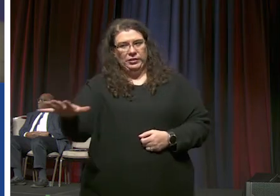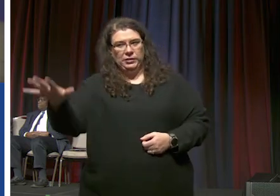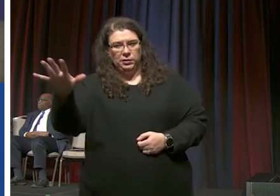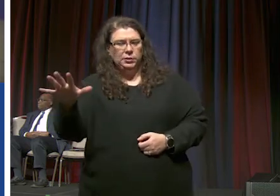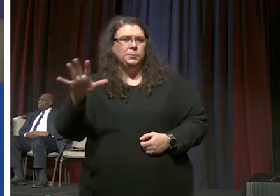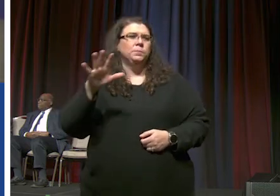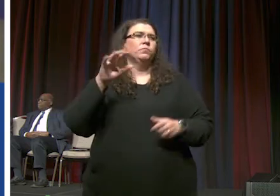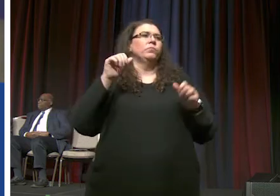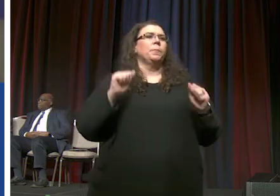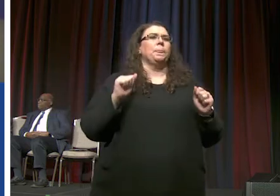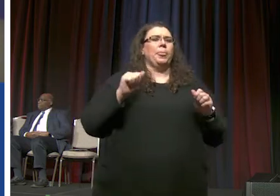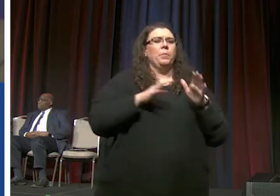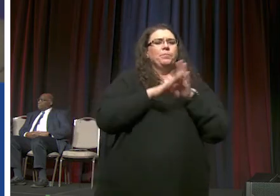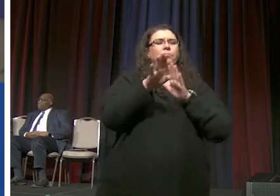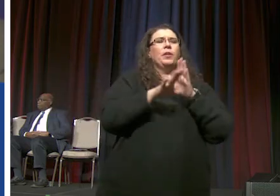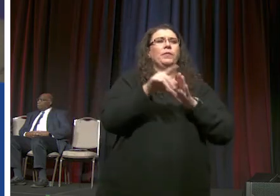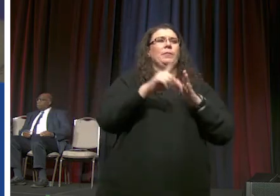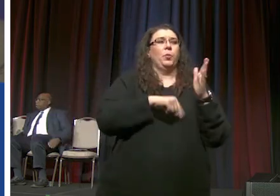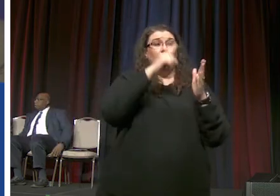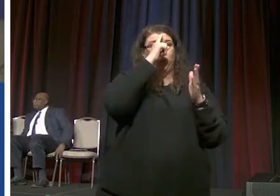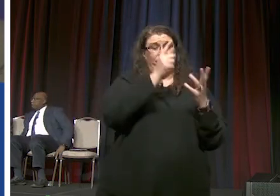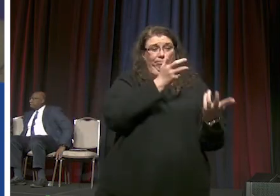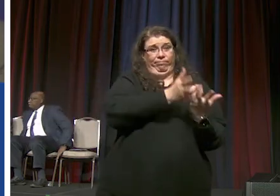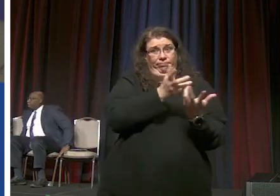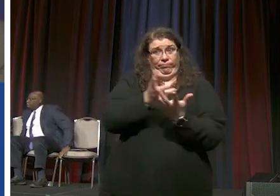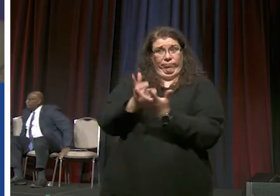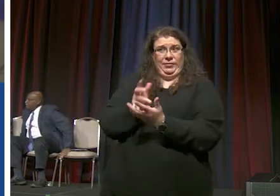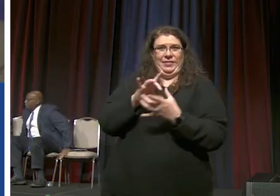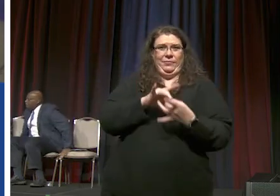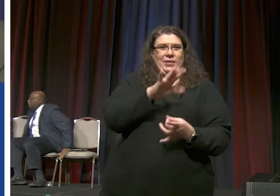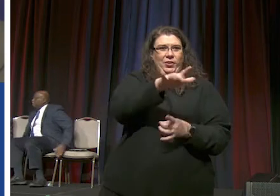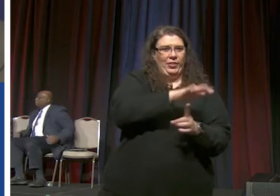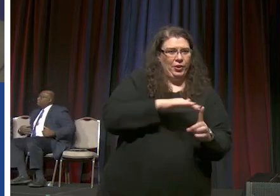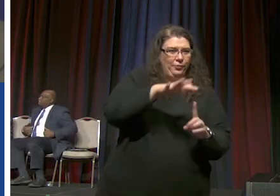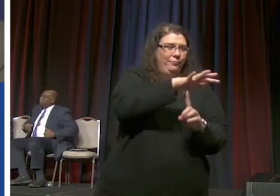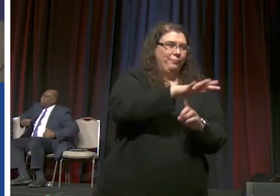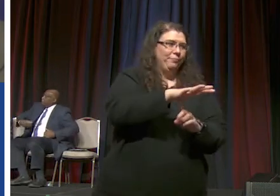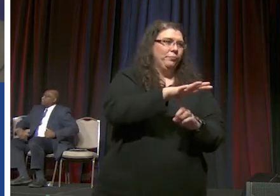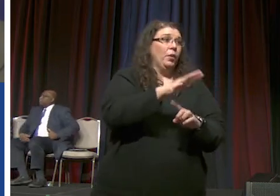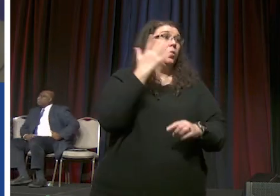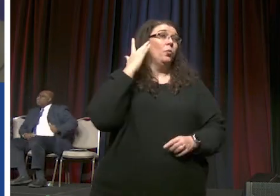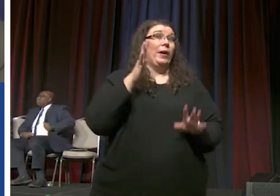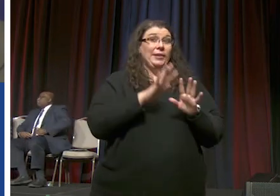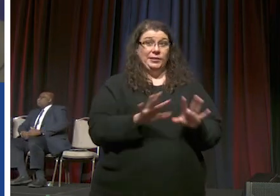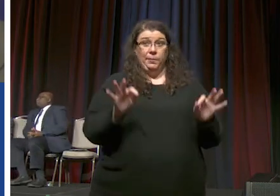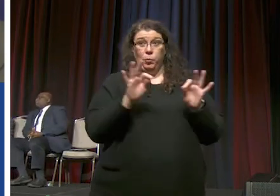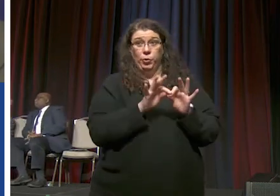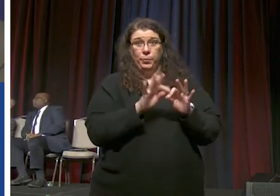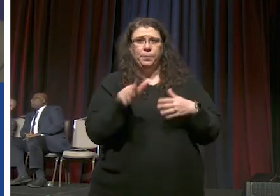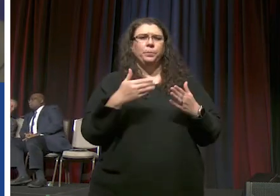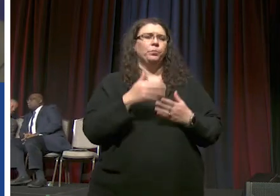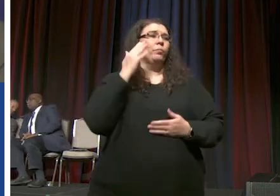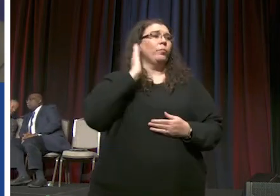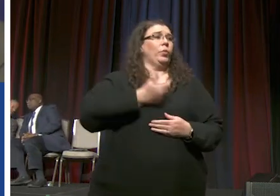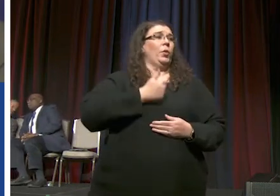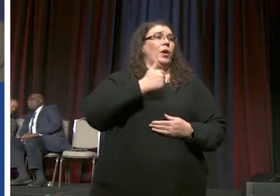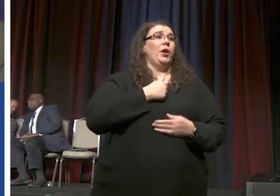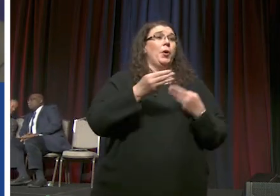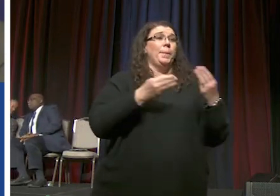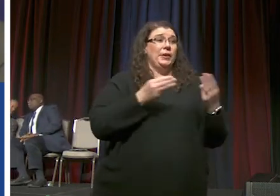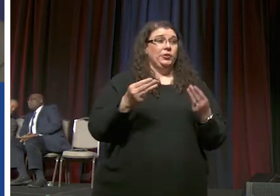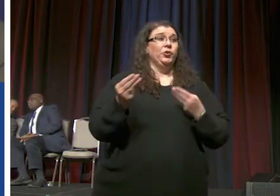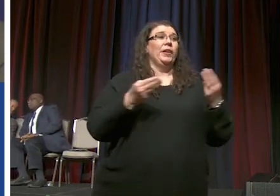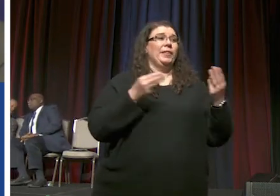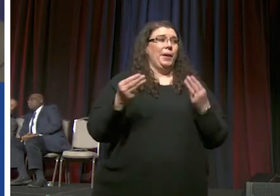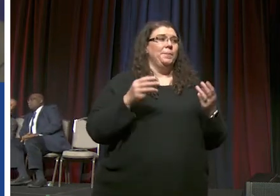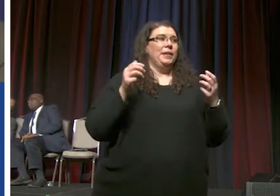be able then develop what makes sense in their context why is this important we all know in our own ministry that ministry